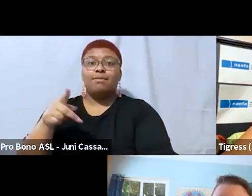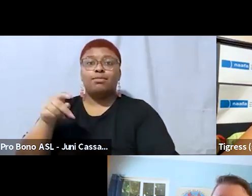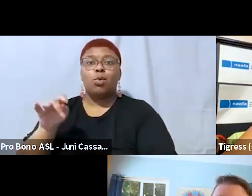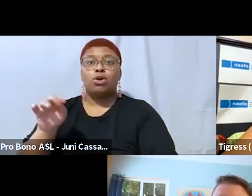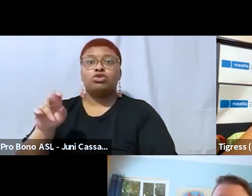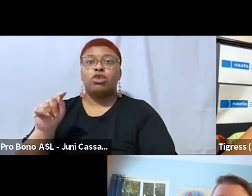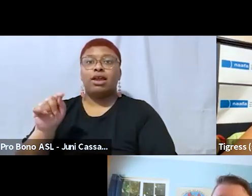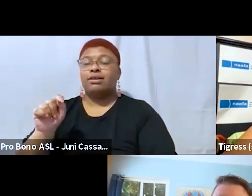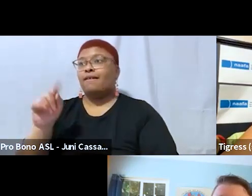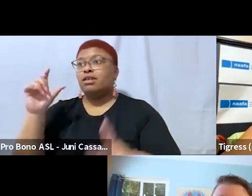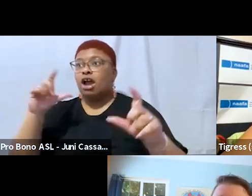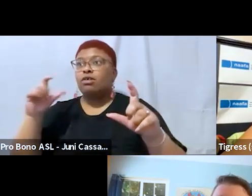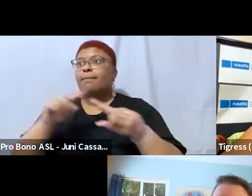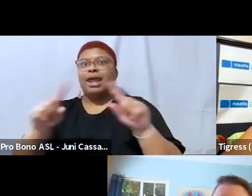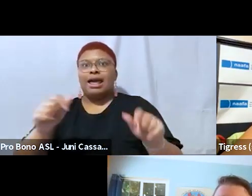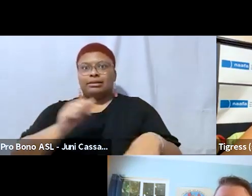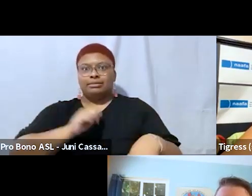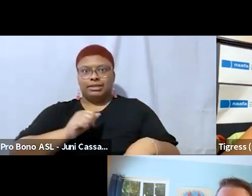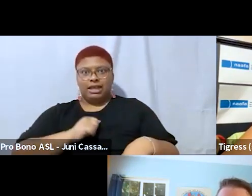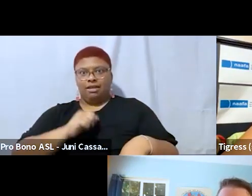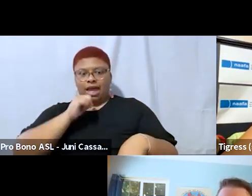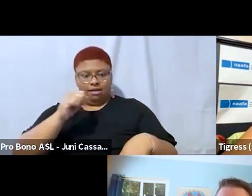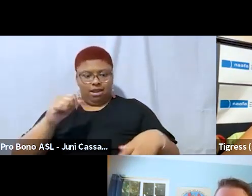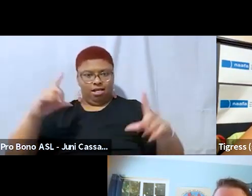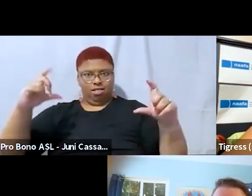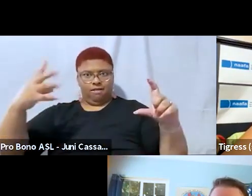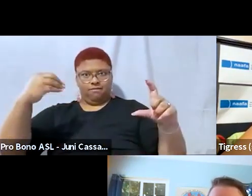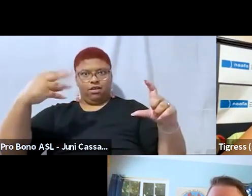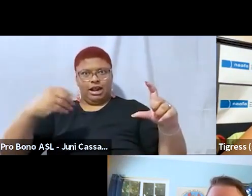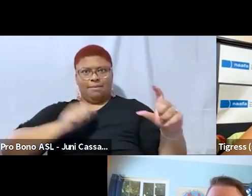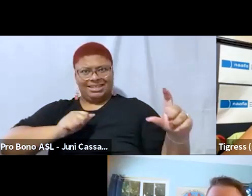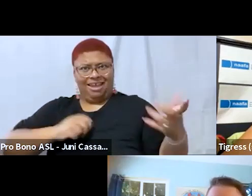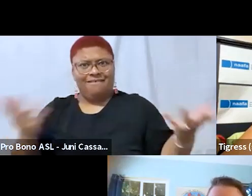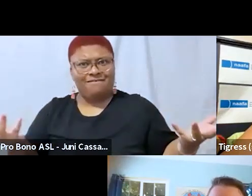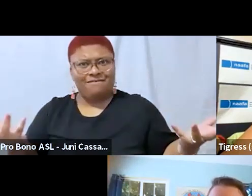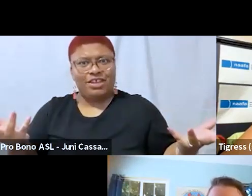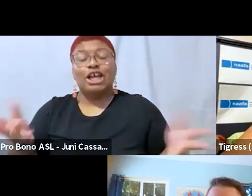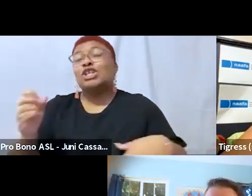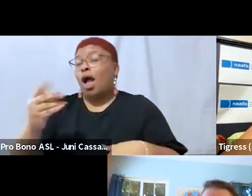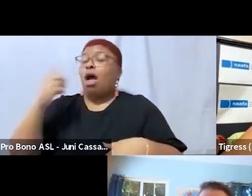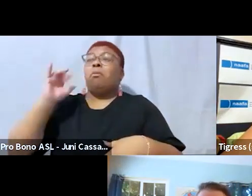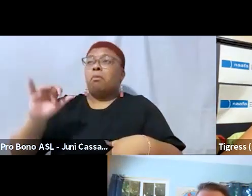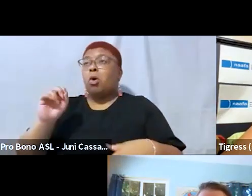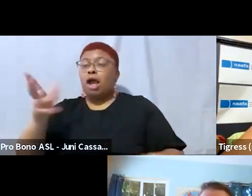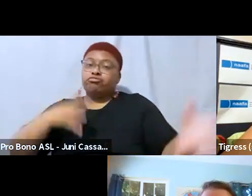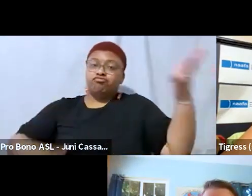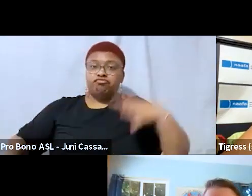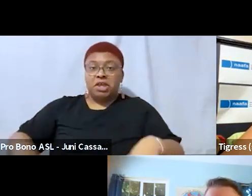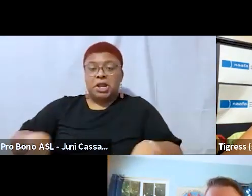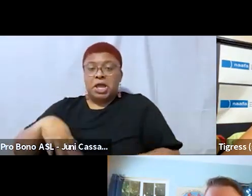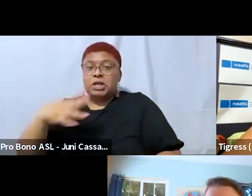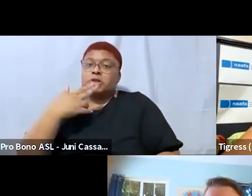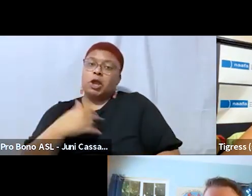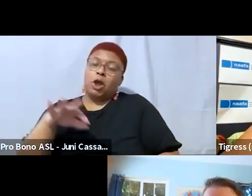i was like yes we don't put on some fenty of fenty robe and just put it all out there boom but